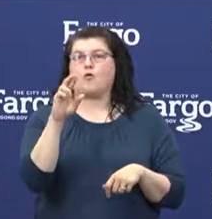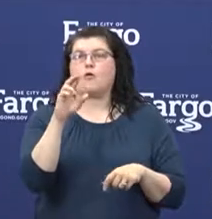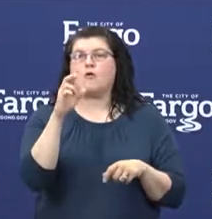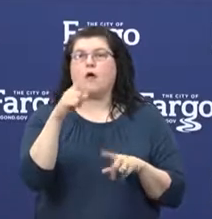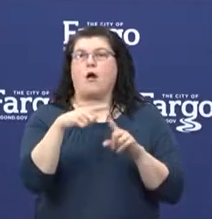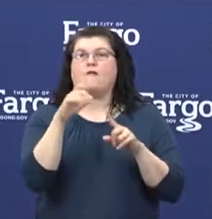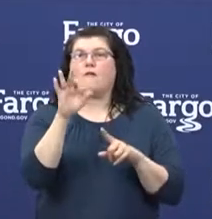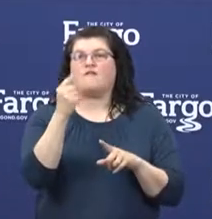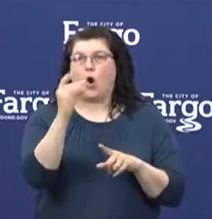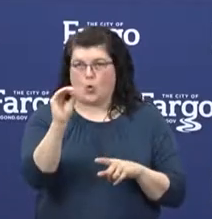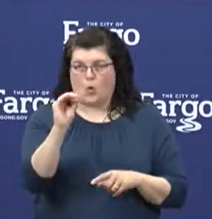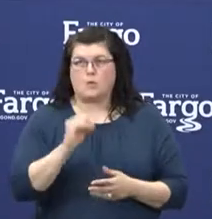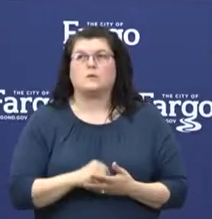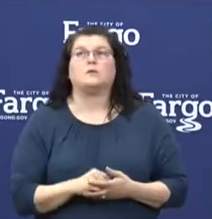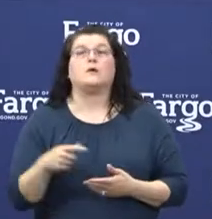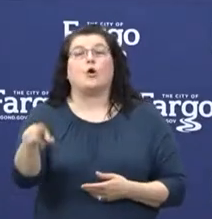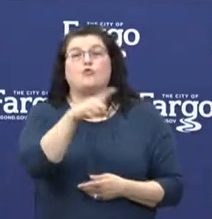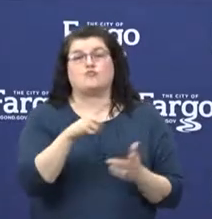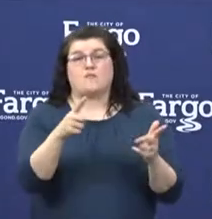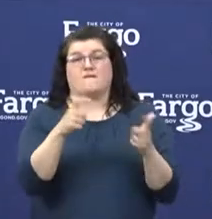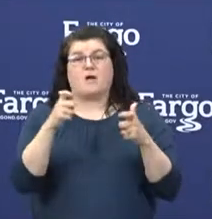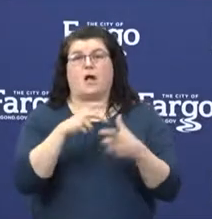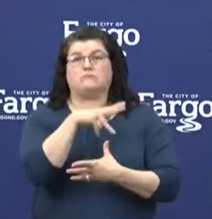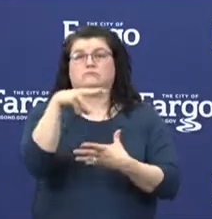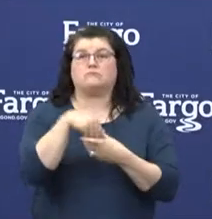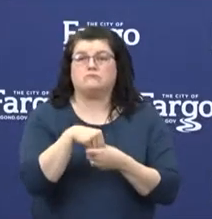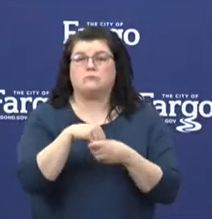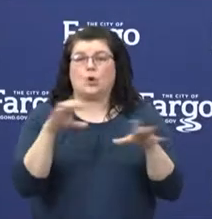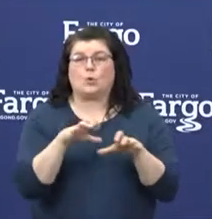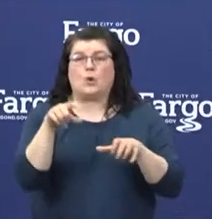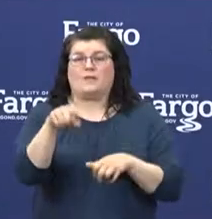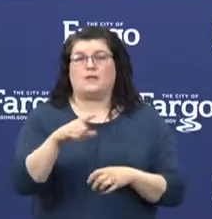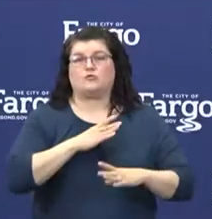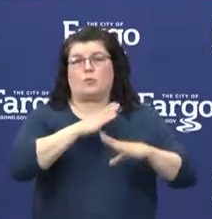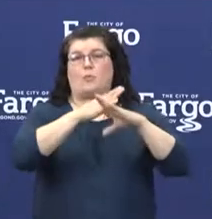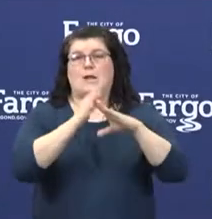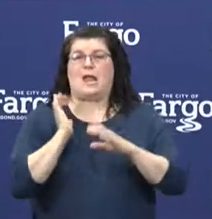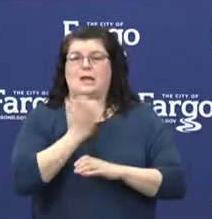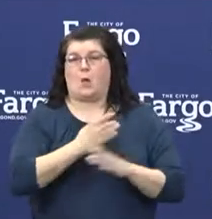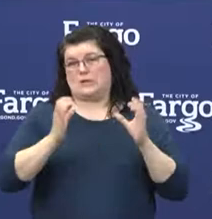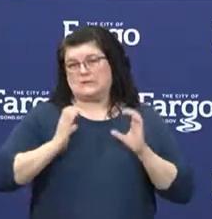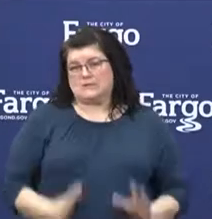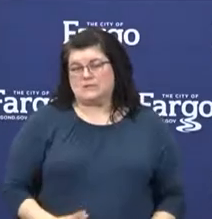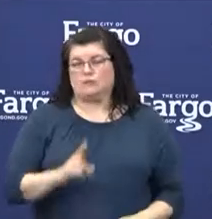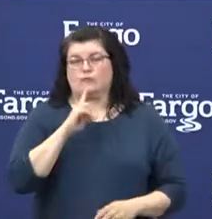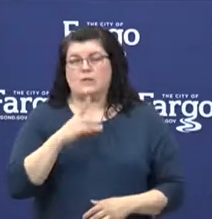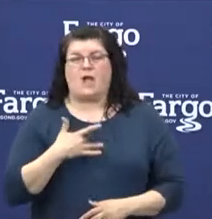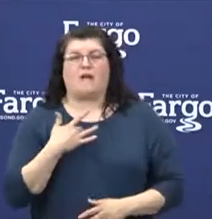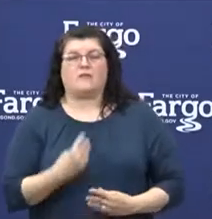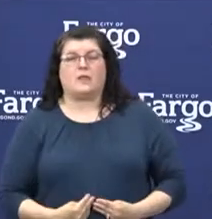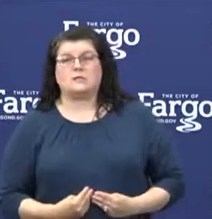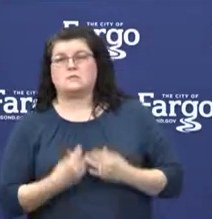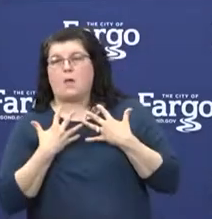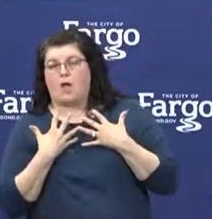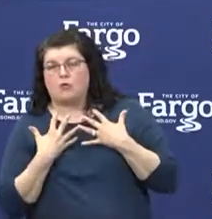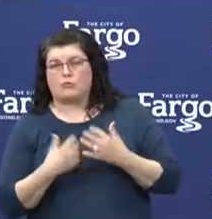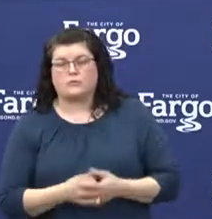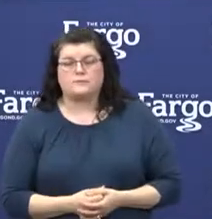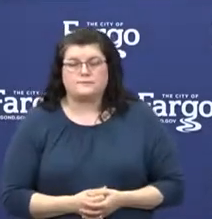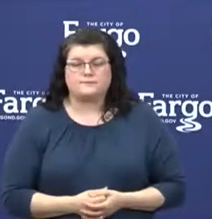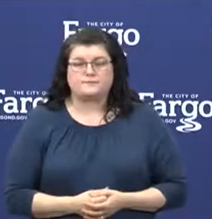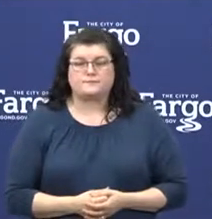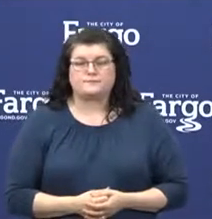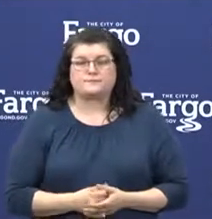and your steadfastness on protecting our citizens is an inspiration to me as being a new entry